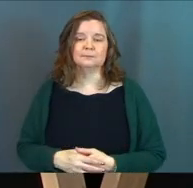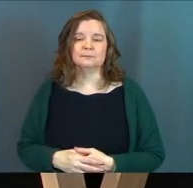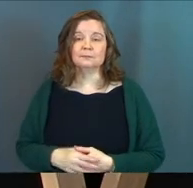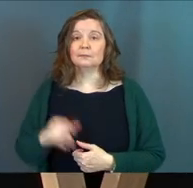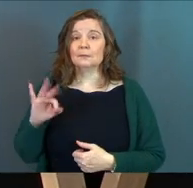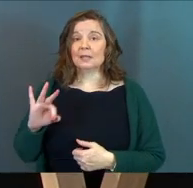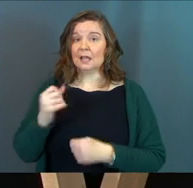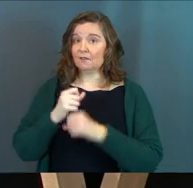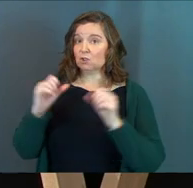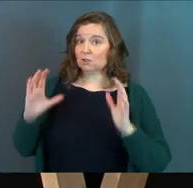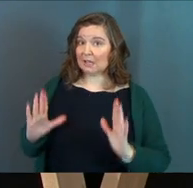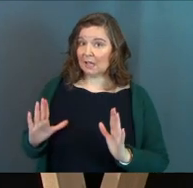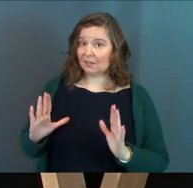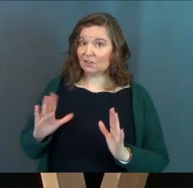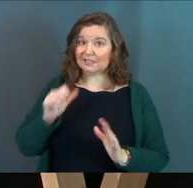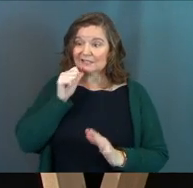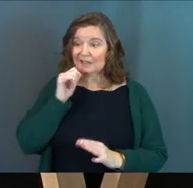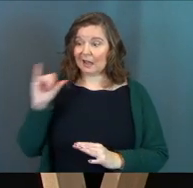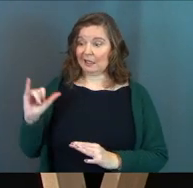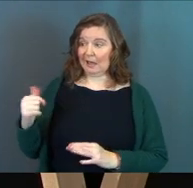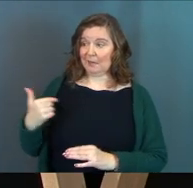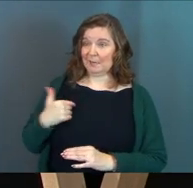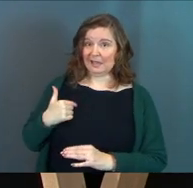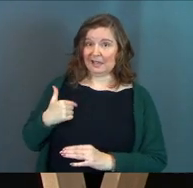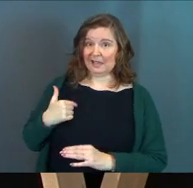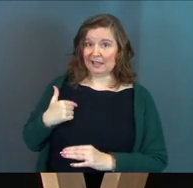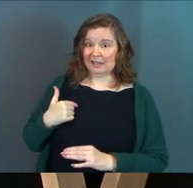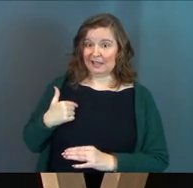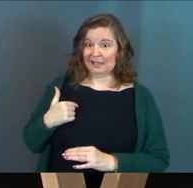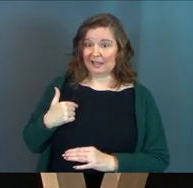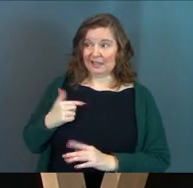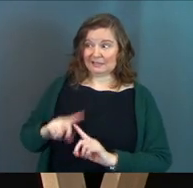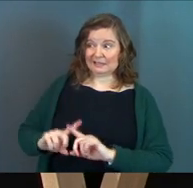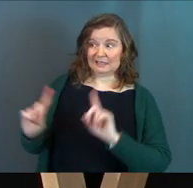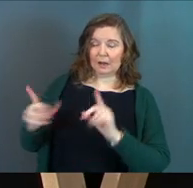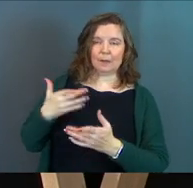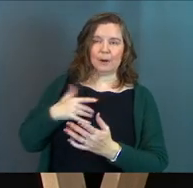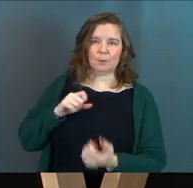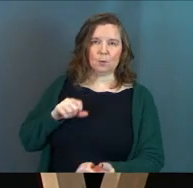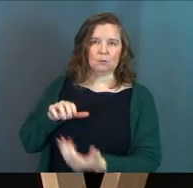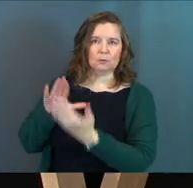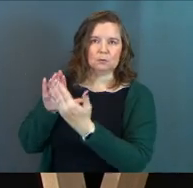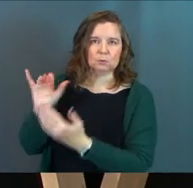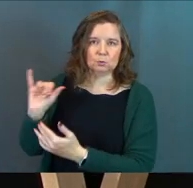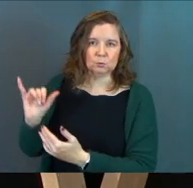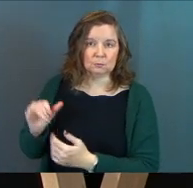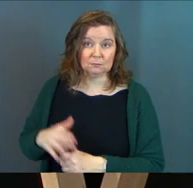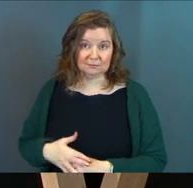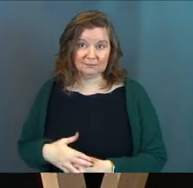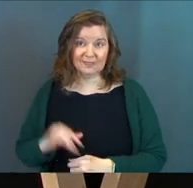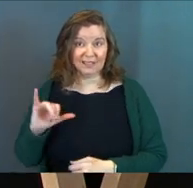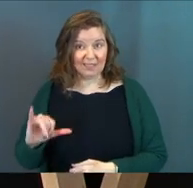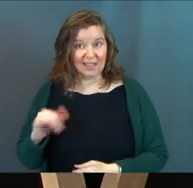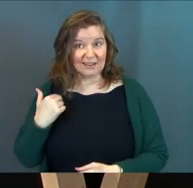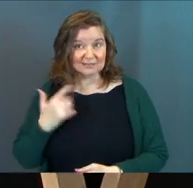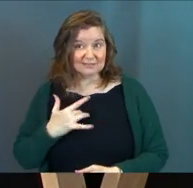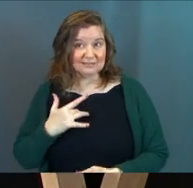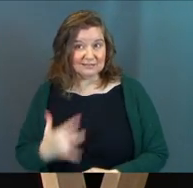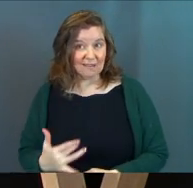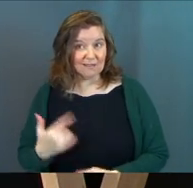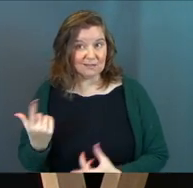And if your Savior isn't like me, I'm probably not coming to him either. Isn't that humanity?